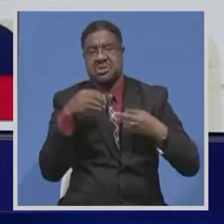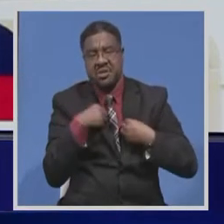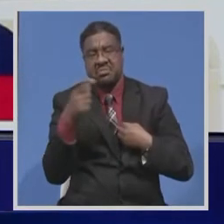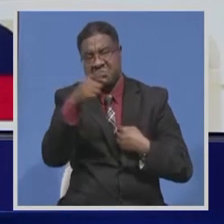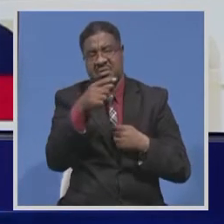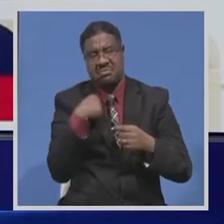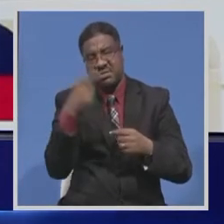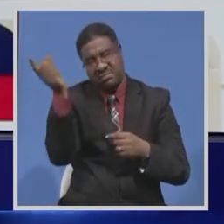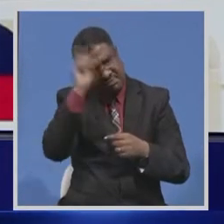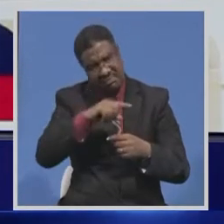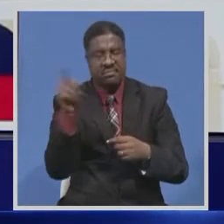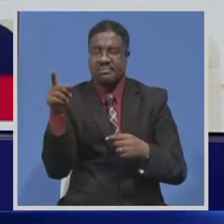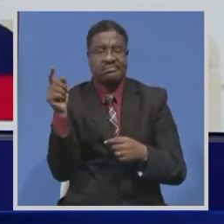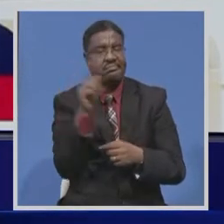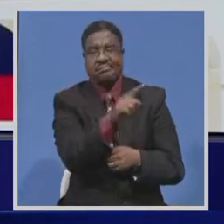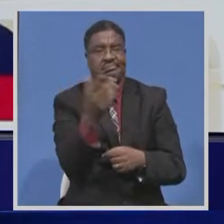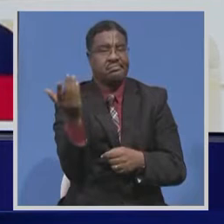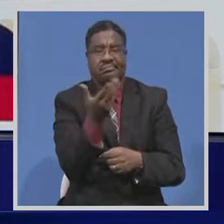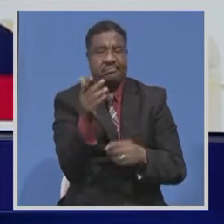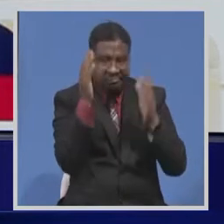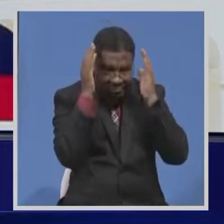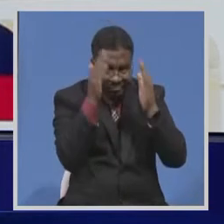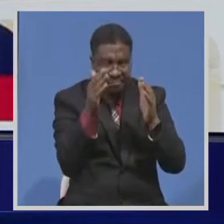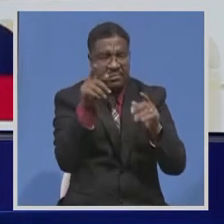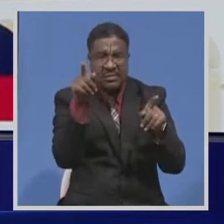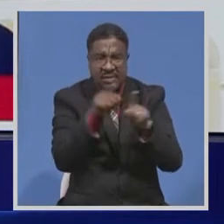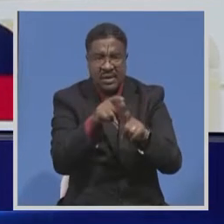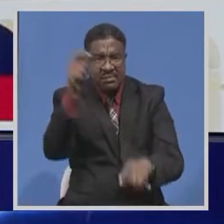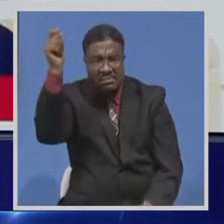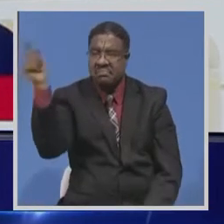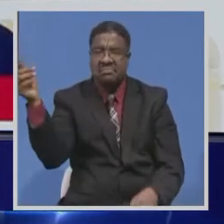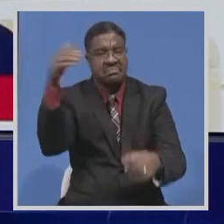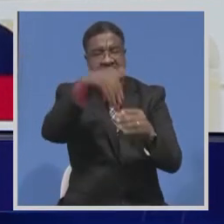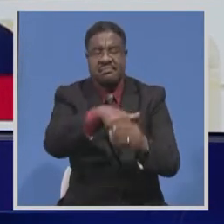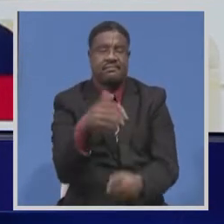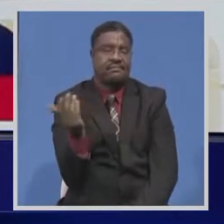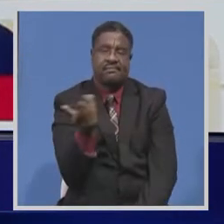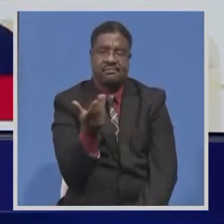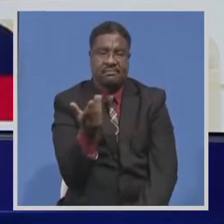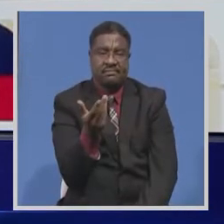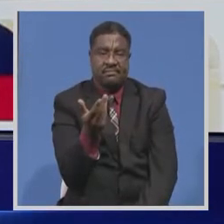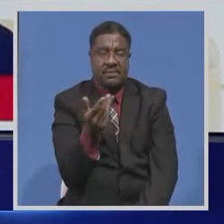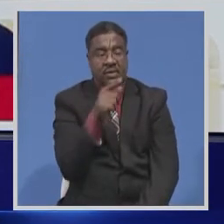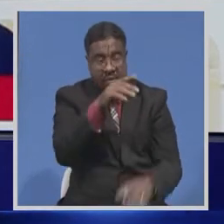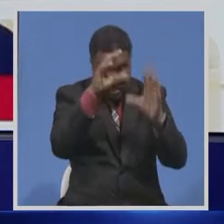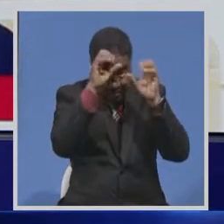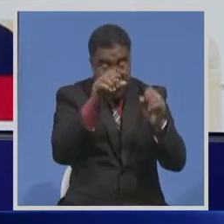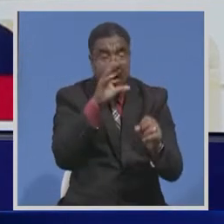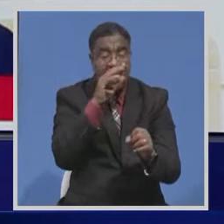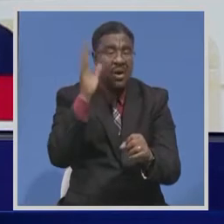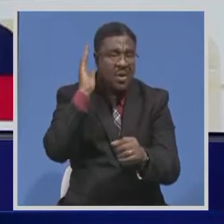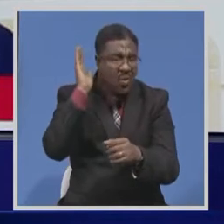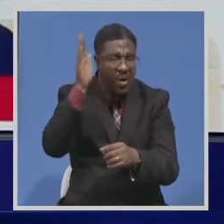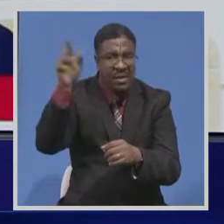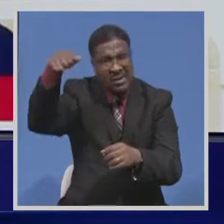is not attending the ceremony the new president has announced a raft of executive orders and at reversing mr.